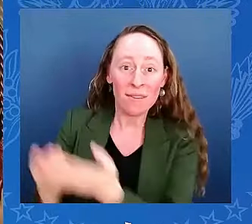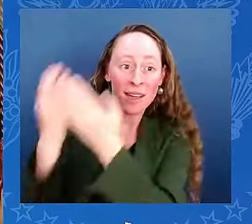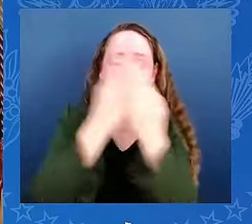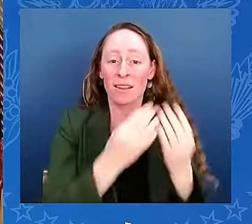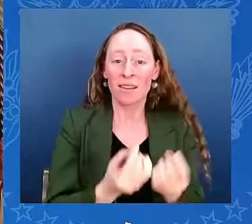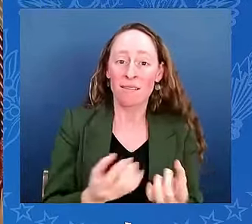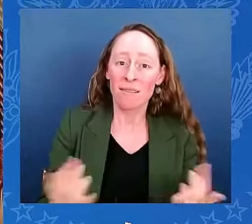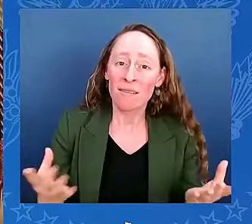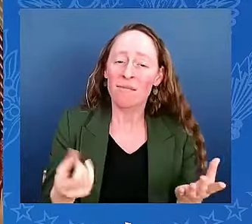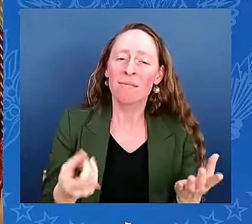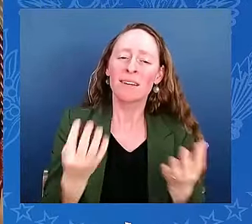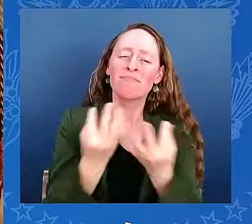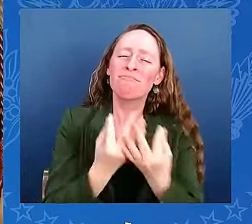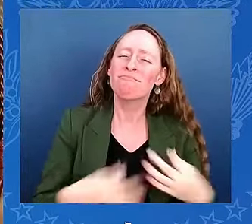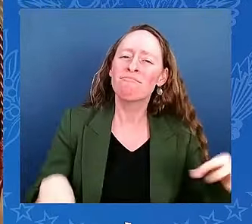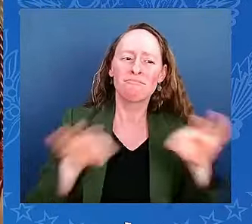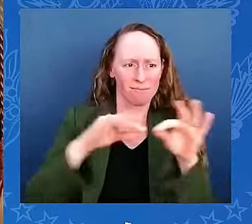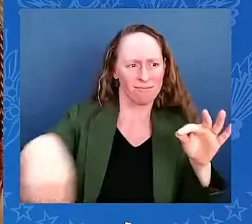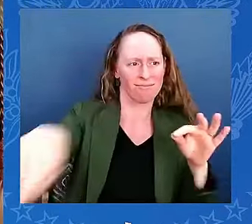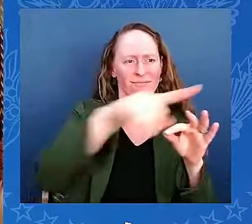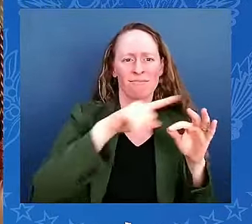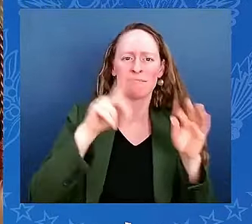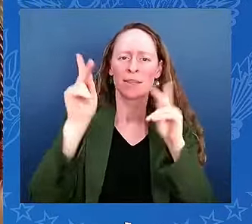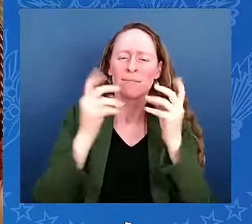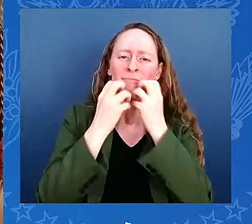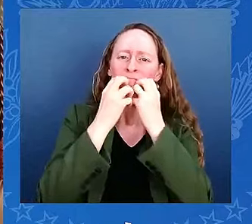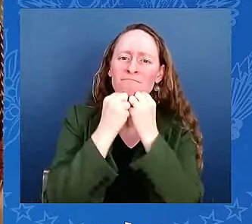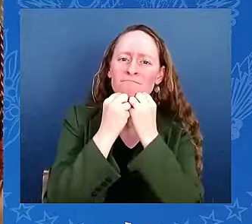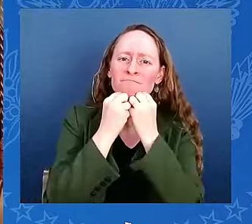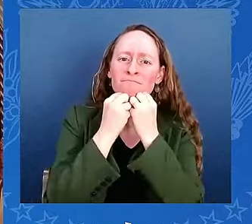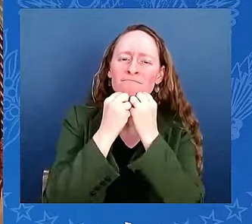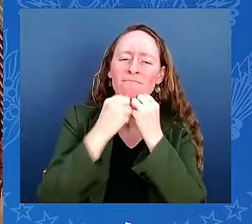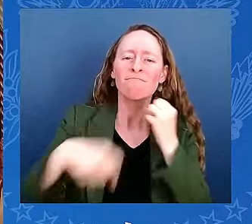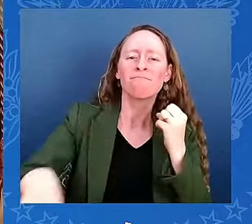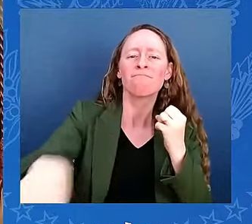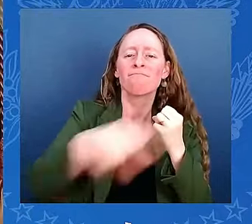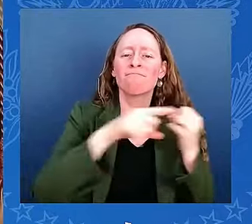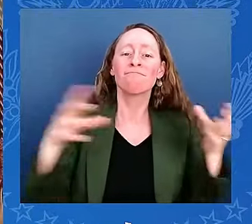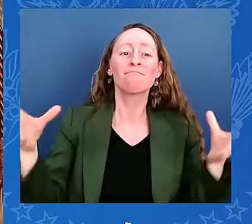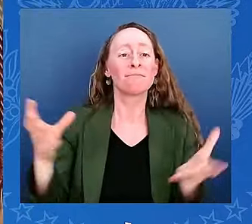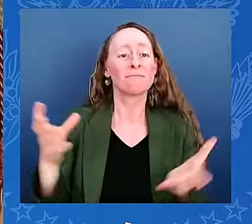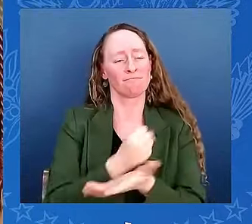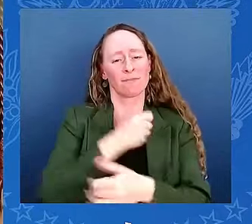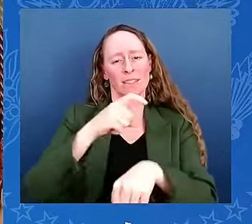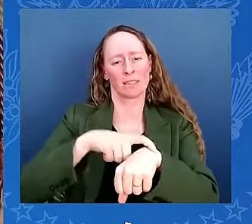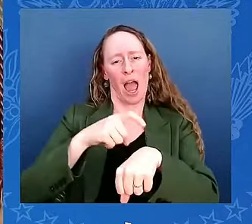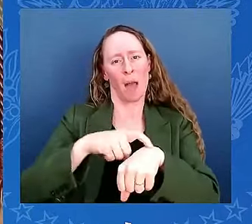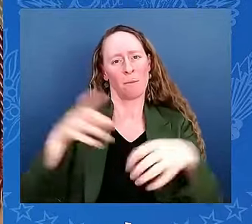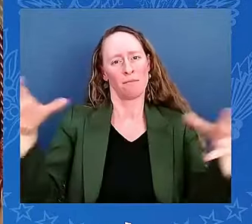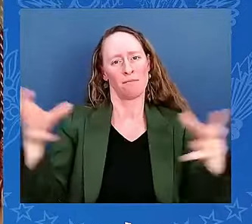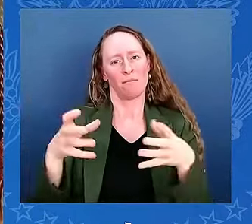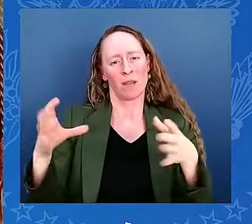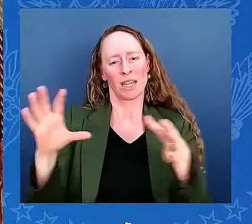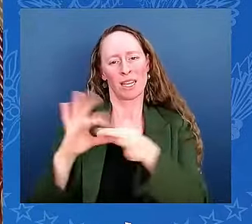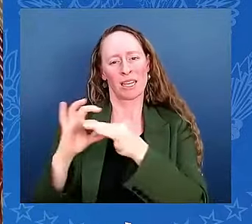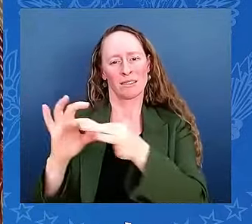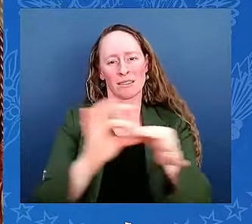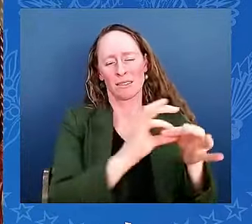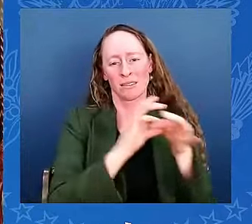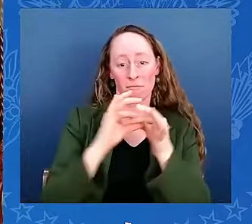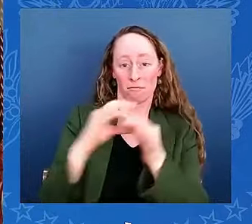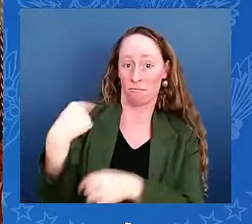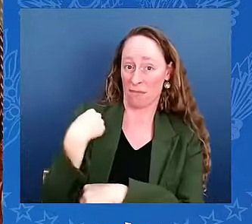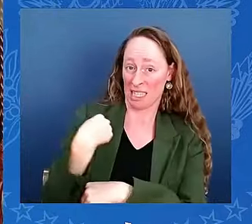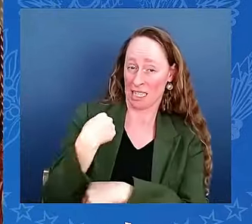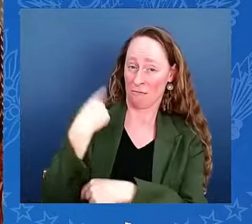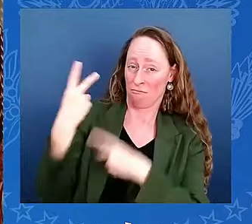build together. Everyone who works with them knows that they always put family first and they encourage all of us to do the